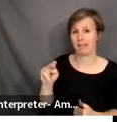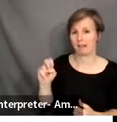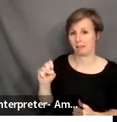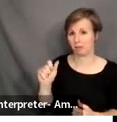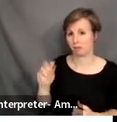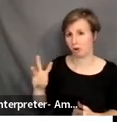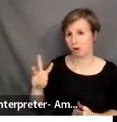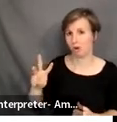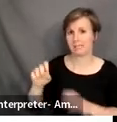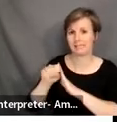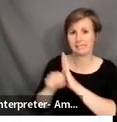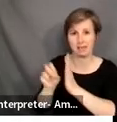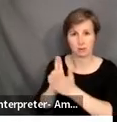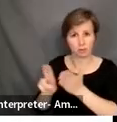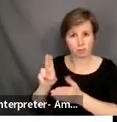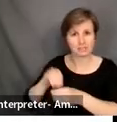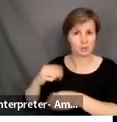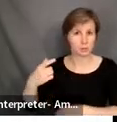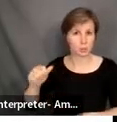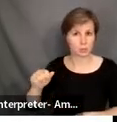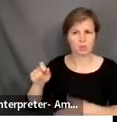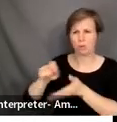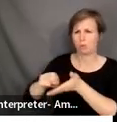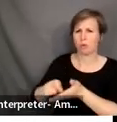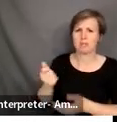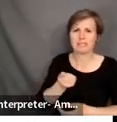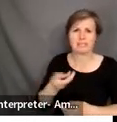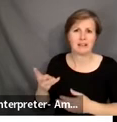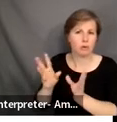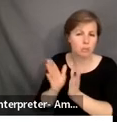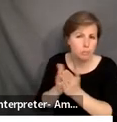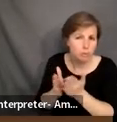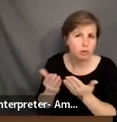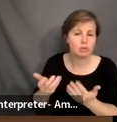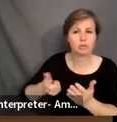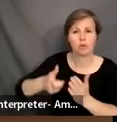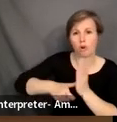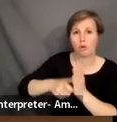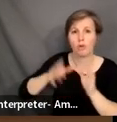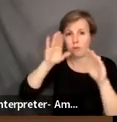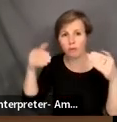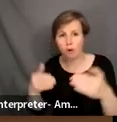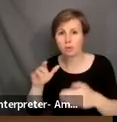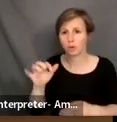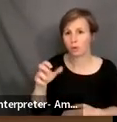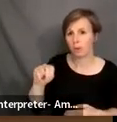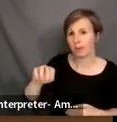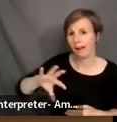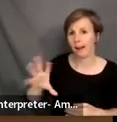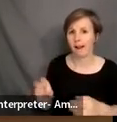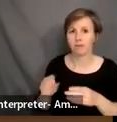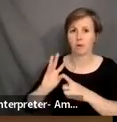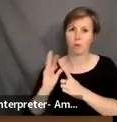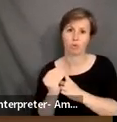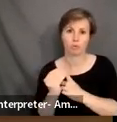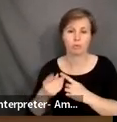in Kennesaw, Georgia. She is the author of several books and articles that focus on Caribbean and African cultures. She